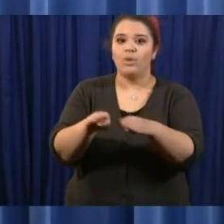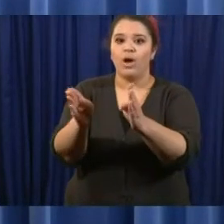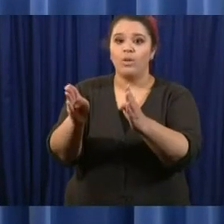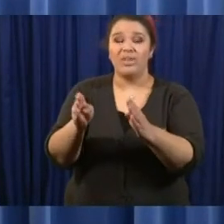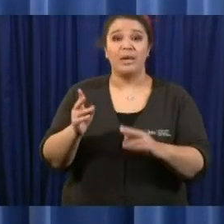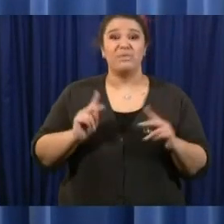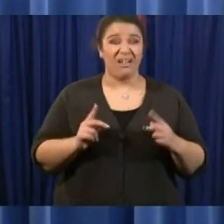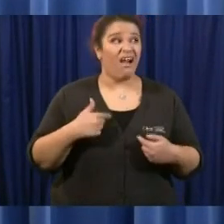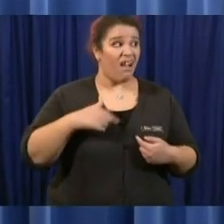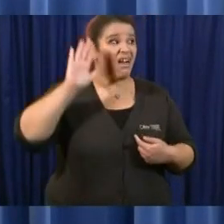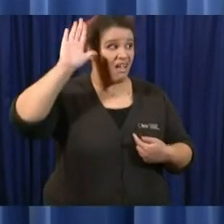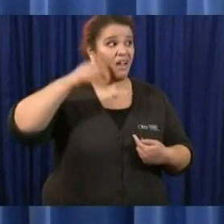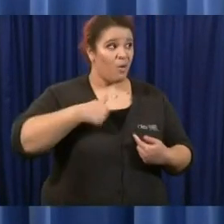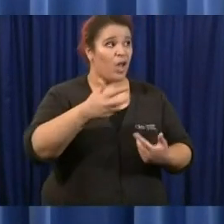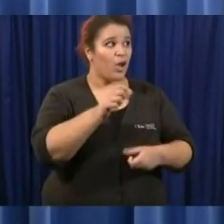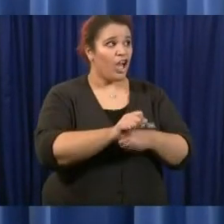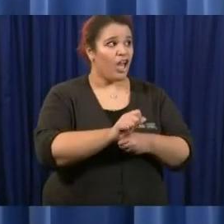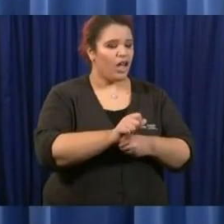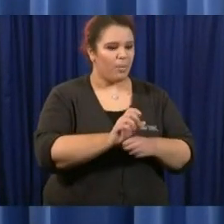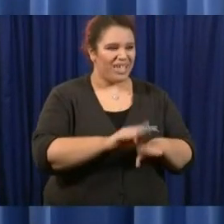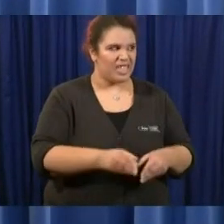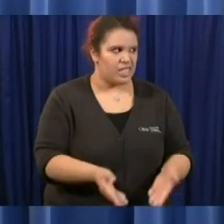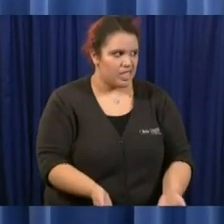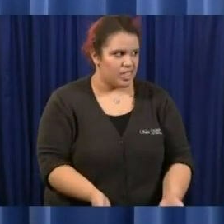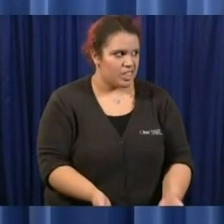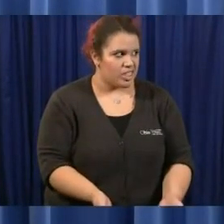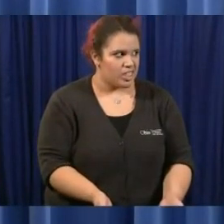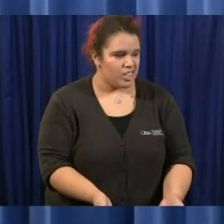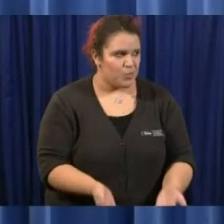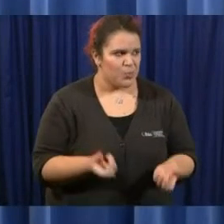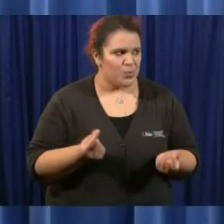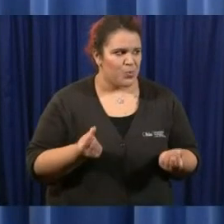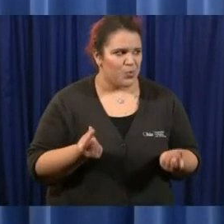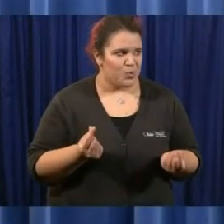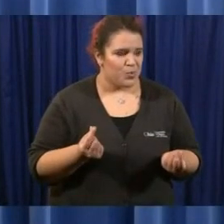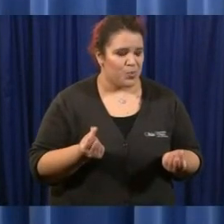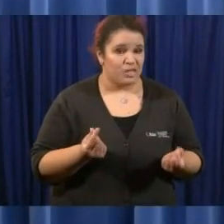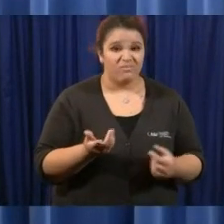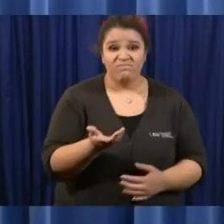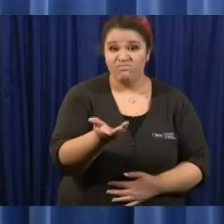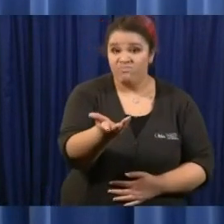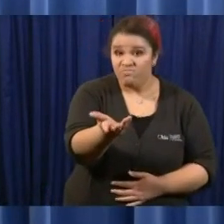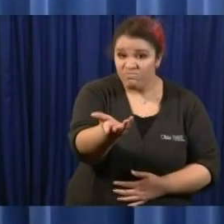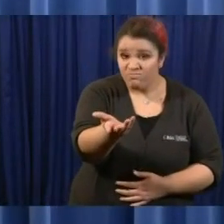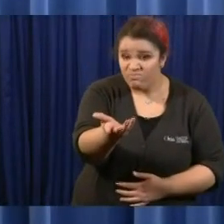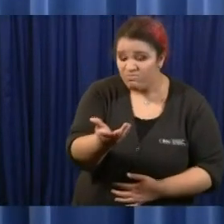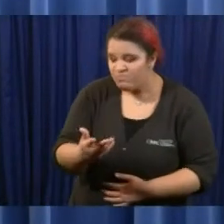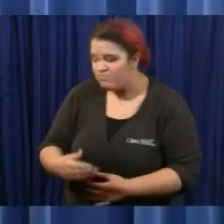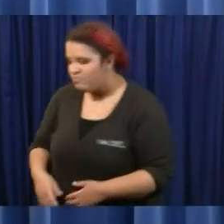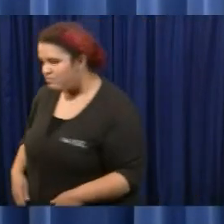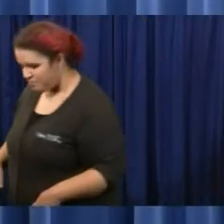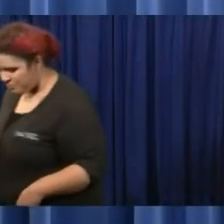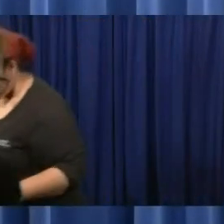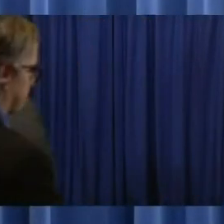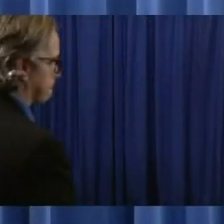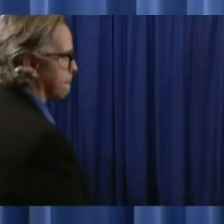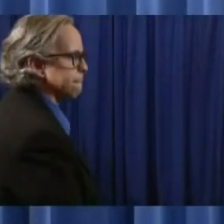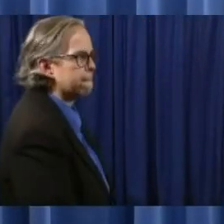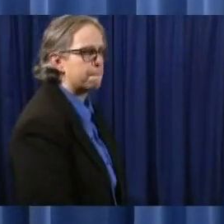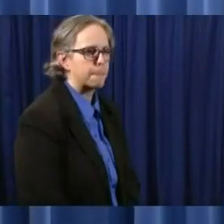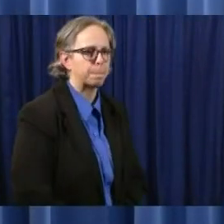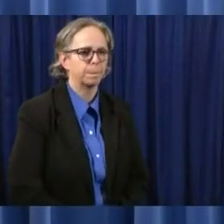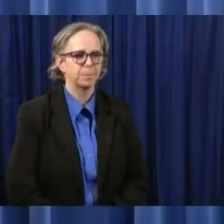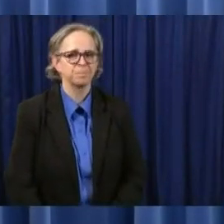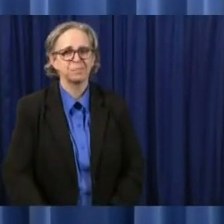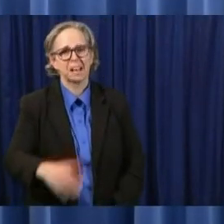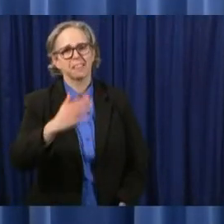their children thank you for the question i know that a lot of people are